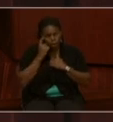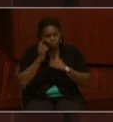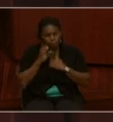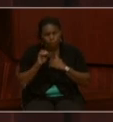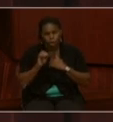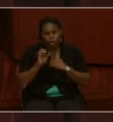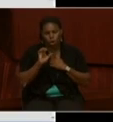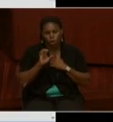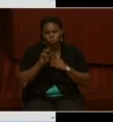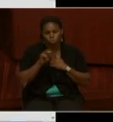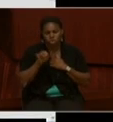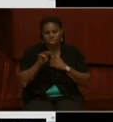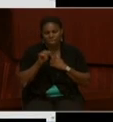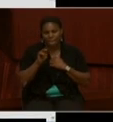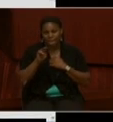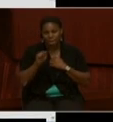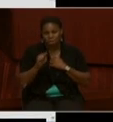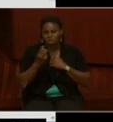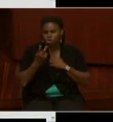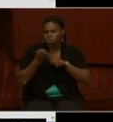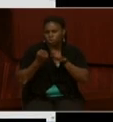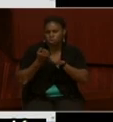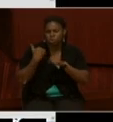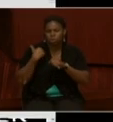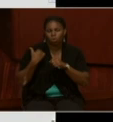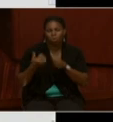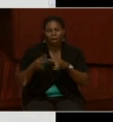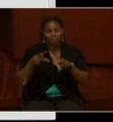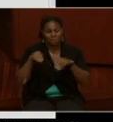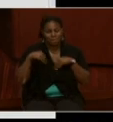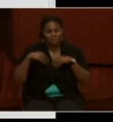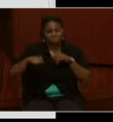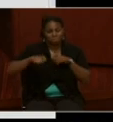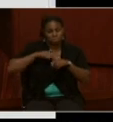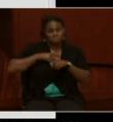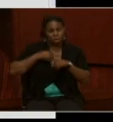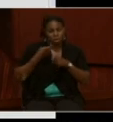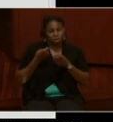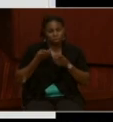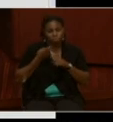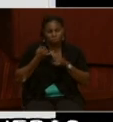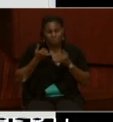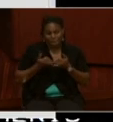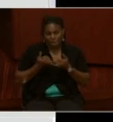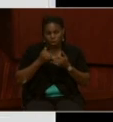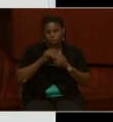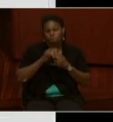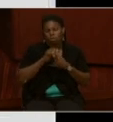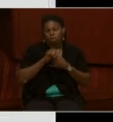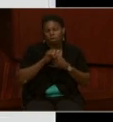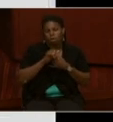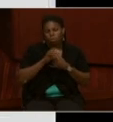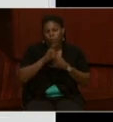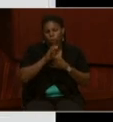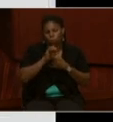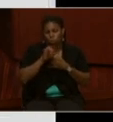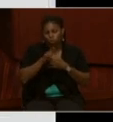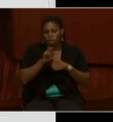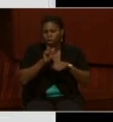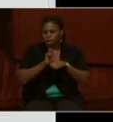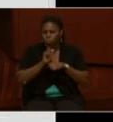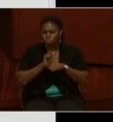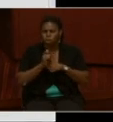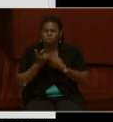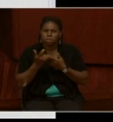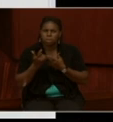Atmospheric Administration. Two years ago, I received a call from my now colleague, Kevin Wood, who works for NOAA. And he called with an